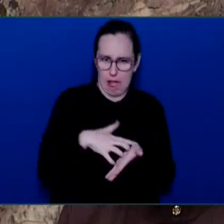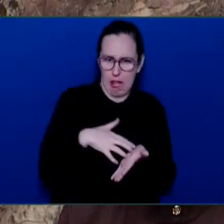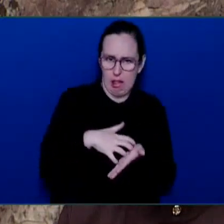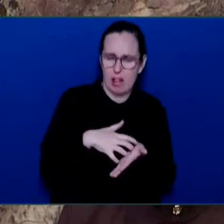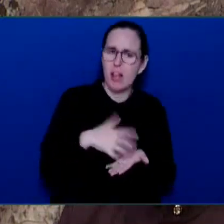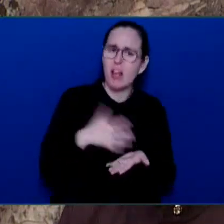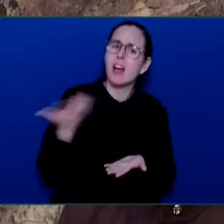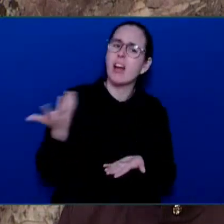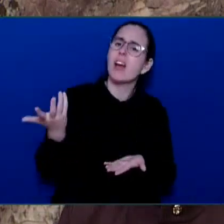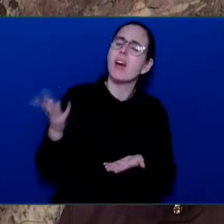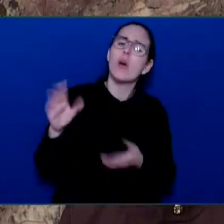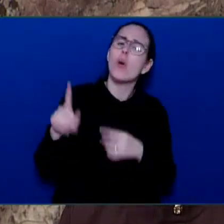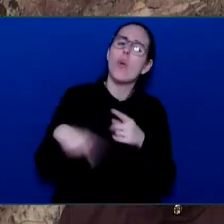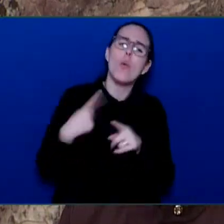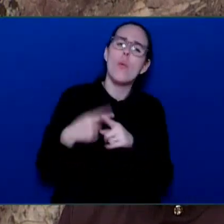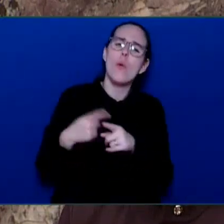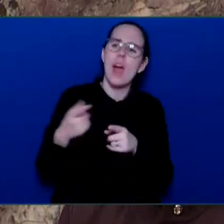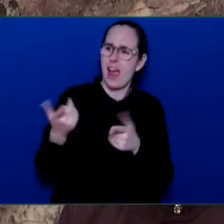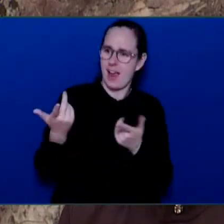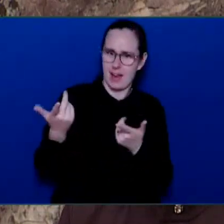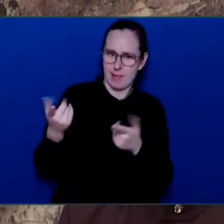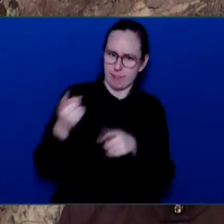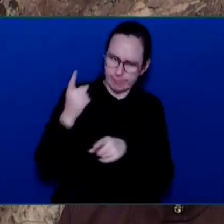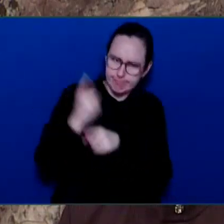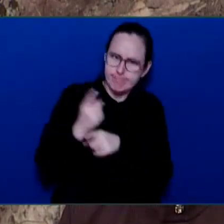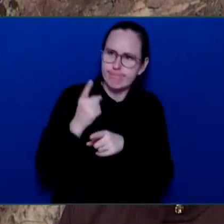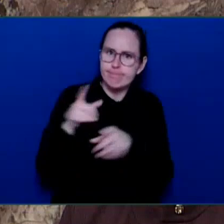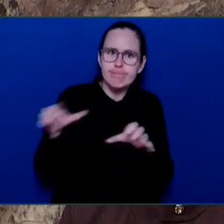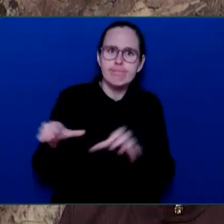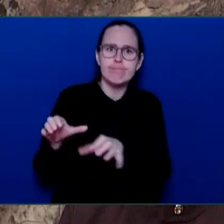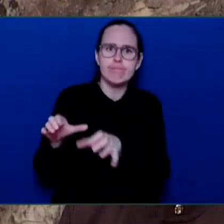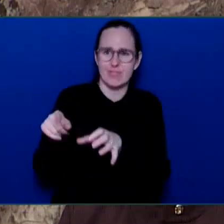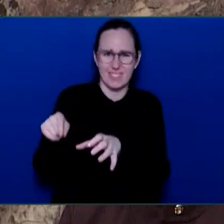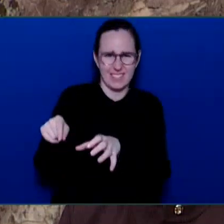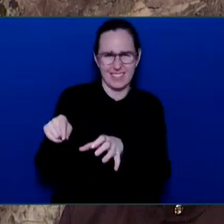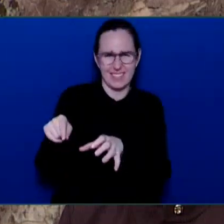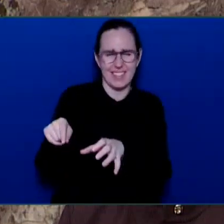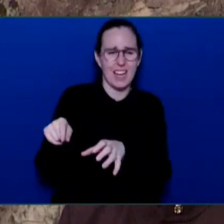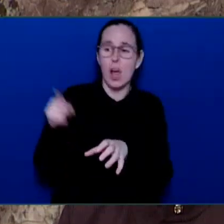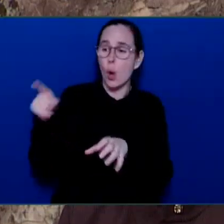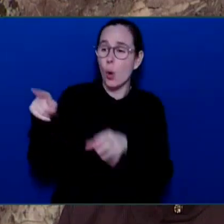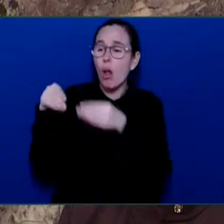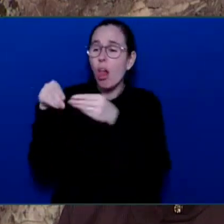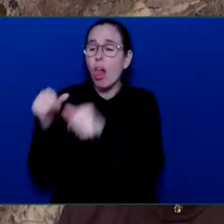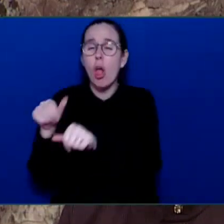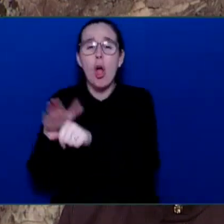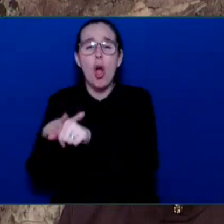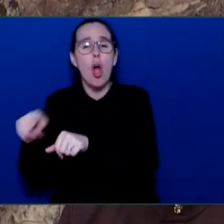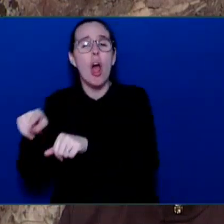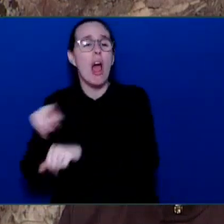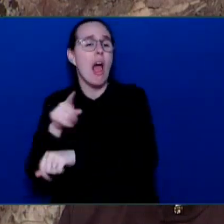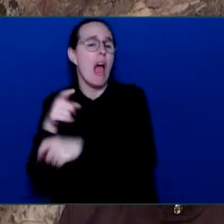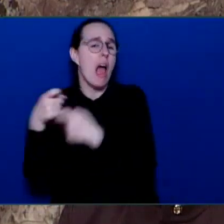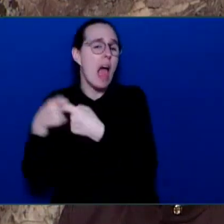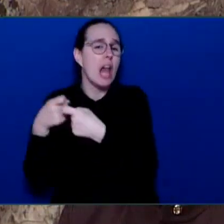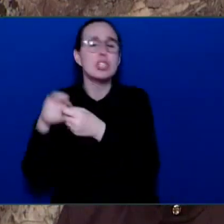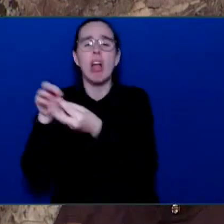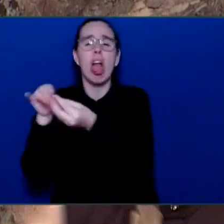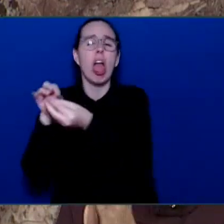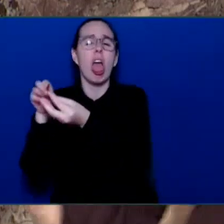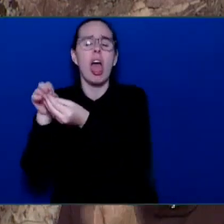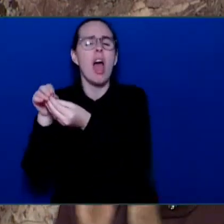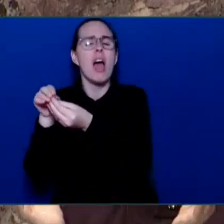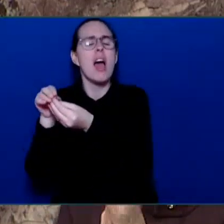British Columbians? Will he do the right thing and for once start protecting the livelihoods of British Columbia's families?